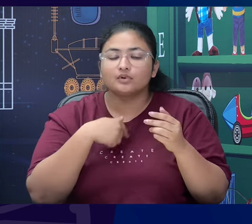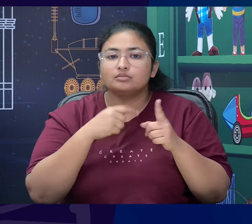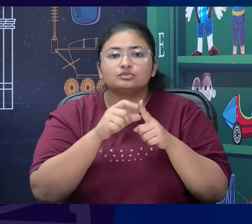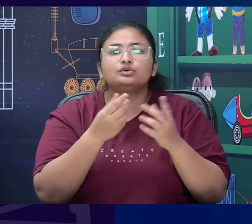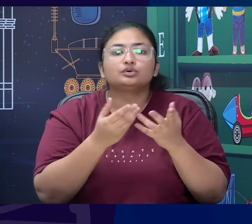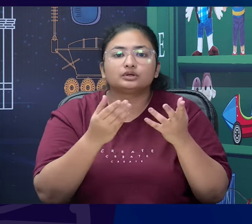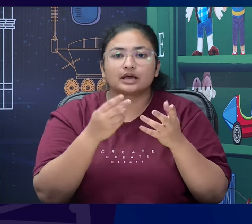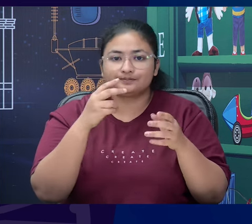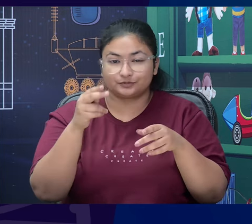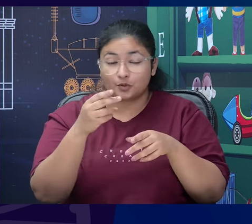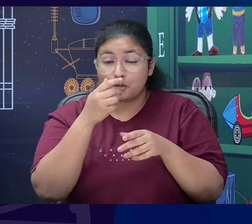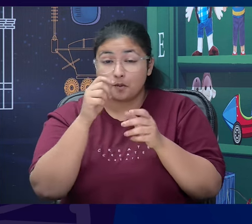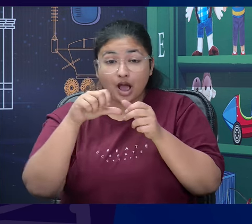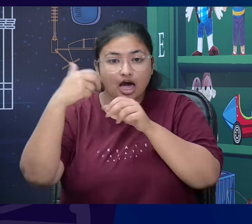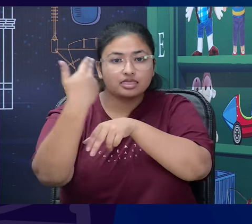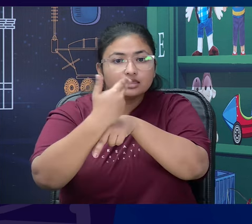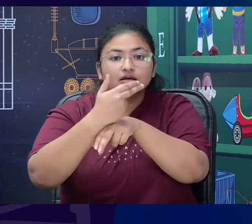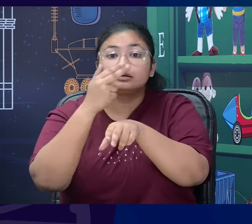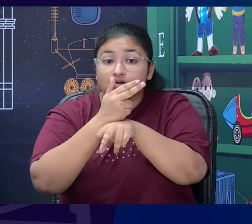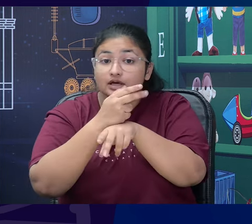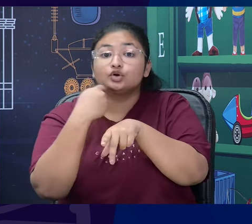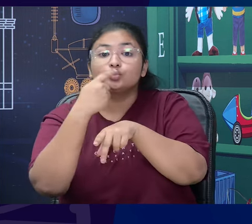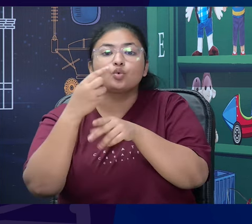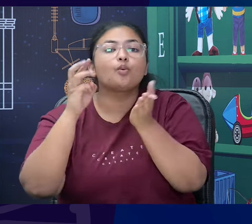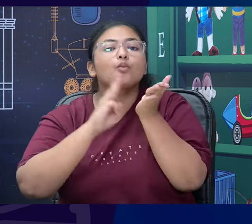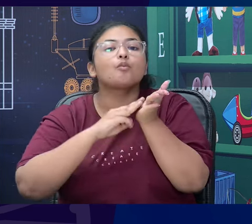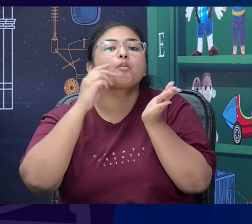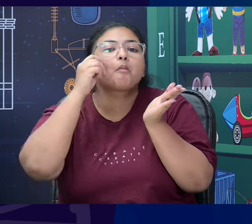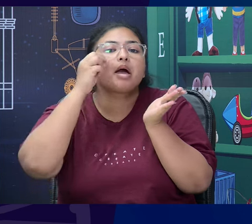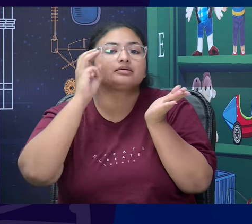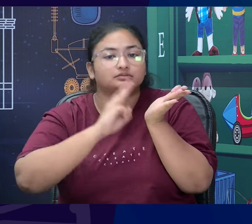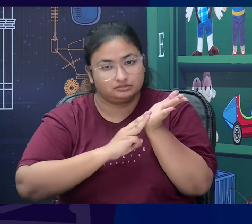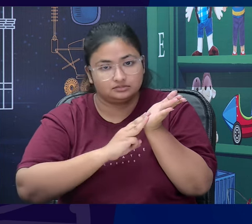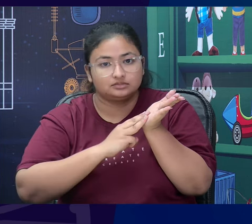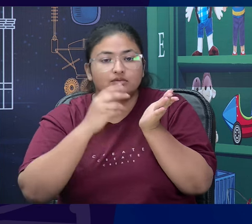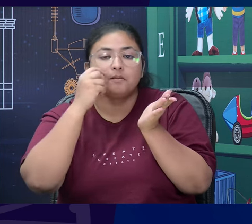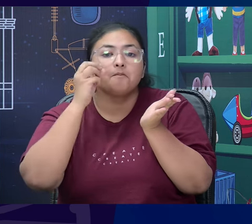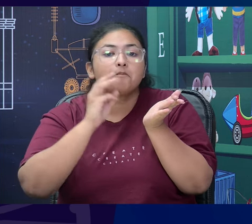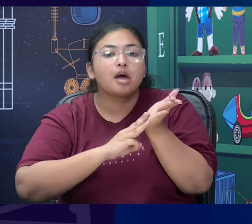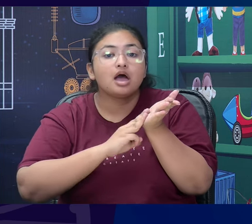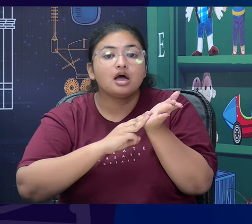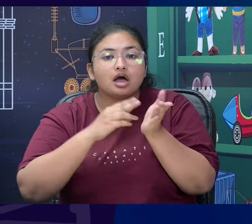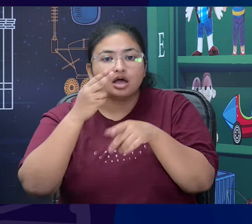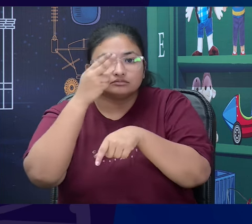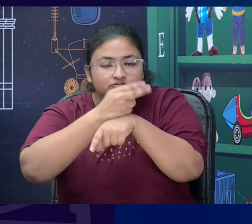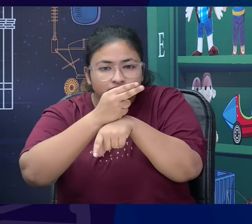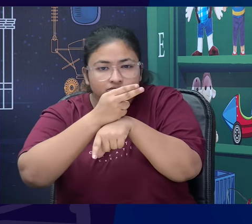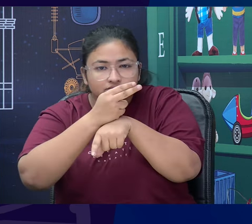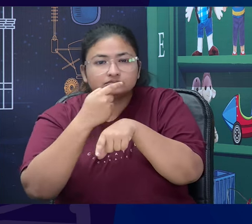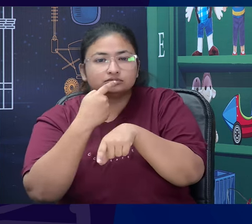agent Max is there and he has his gun to their to their heads and